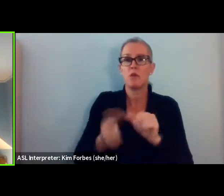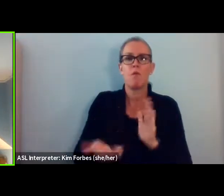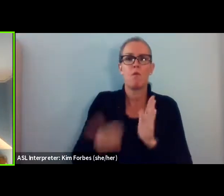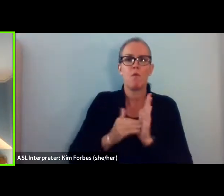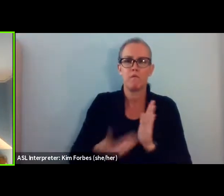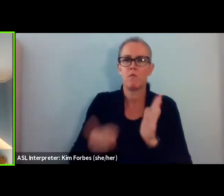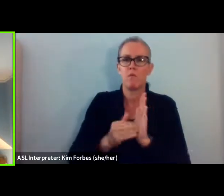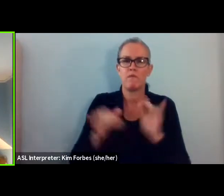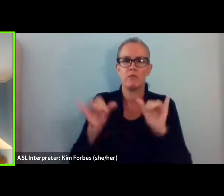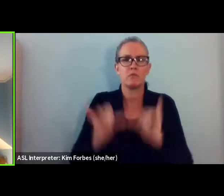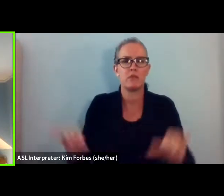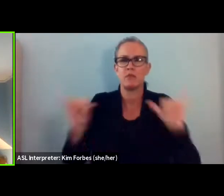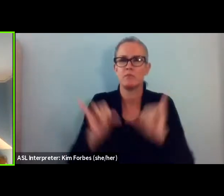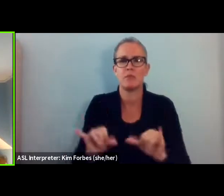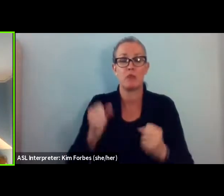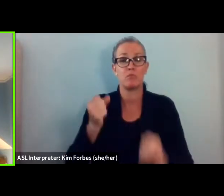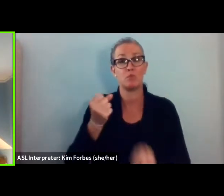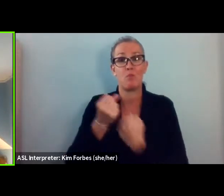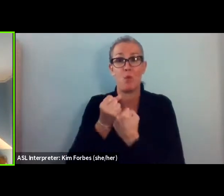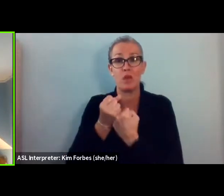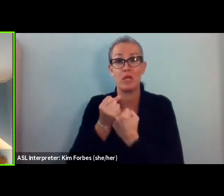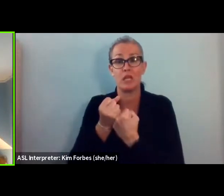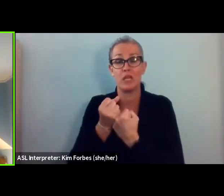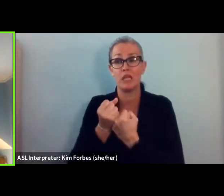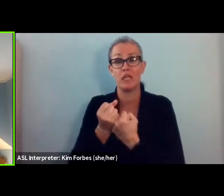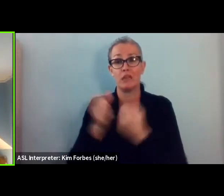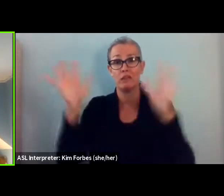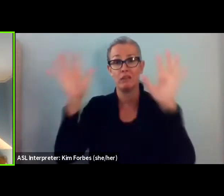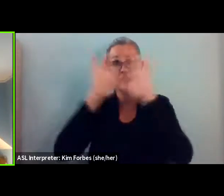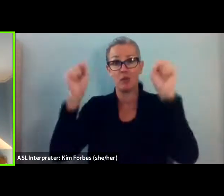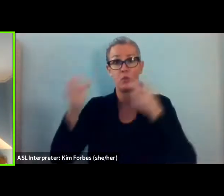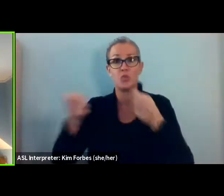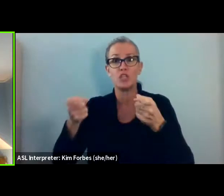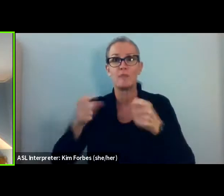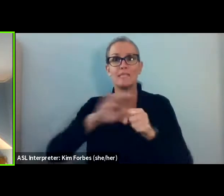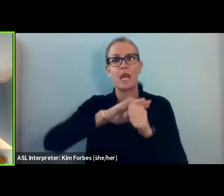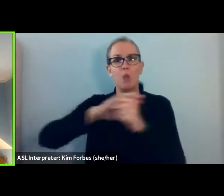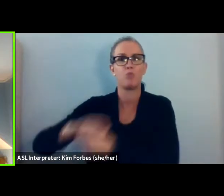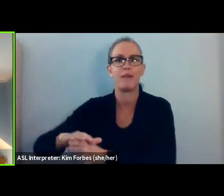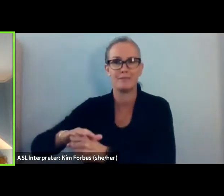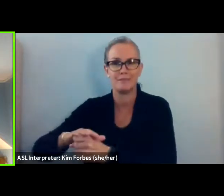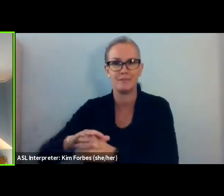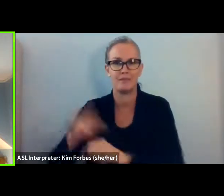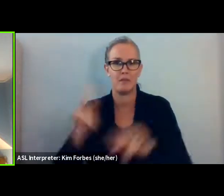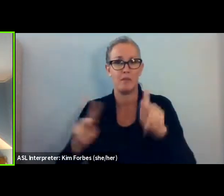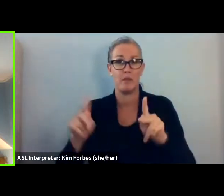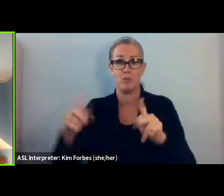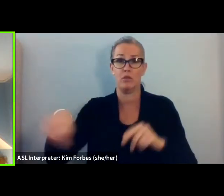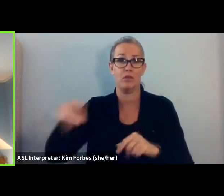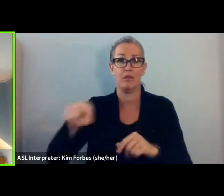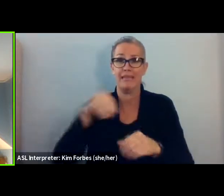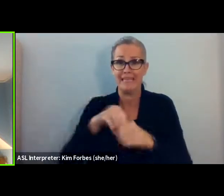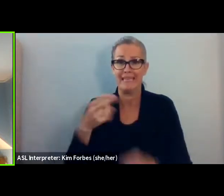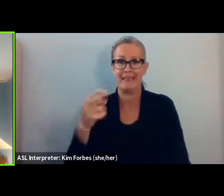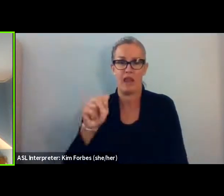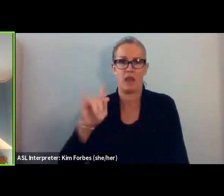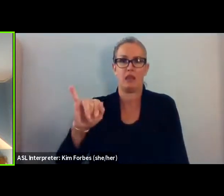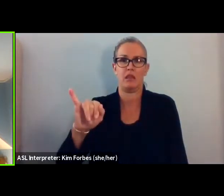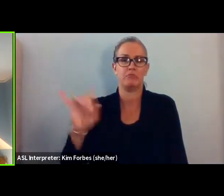supported regimes that have been oppressive to, to the Haitian people themselves.